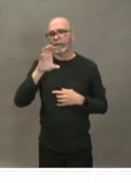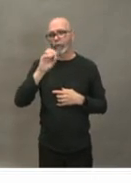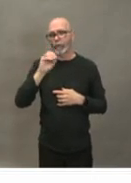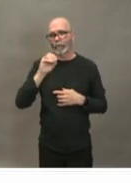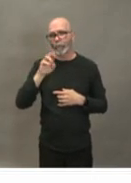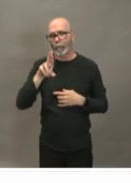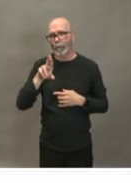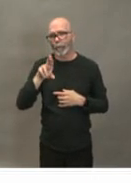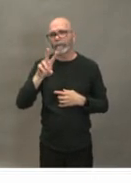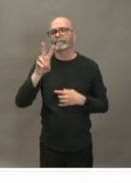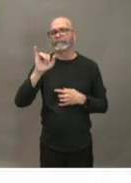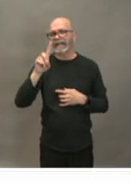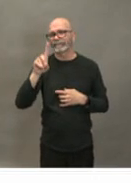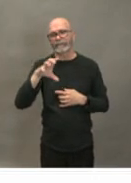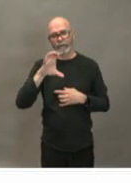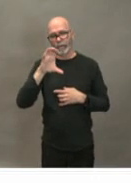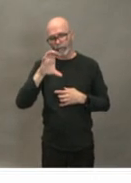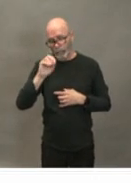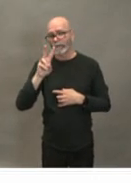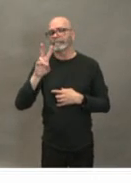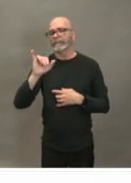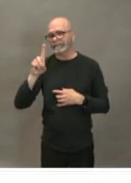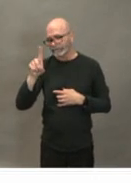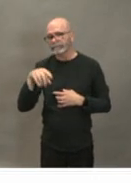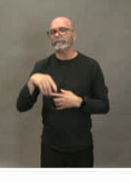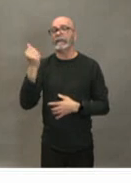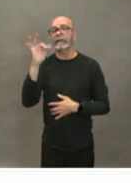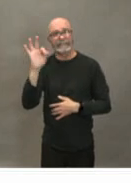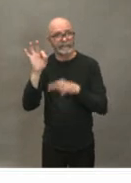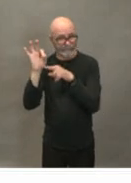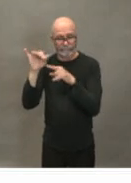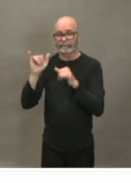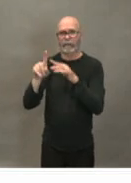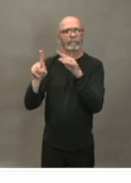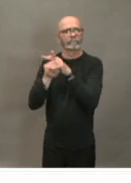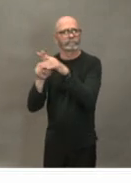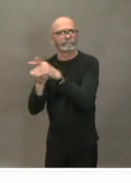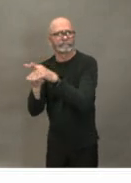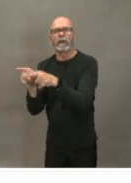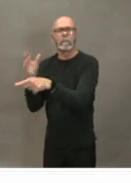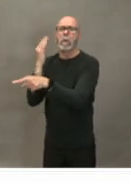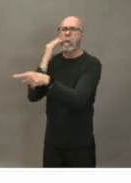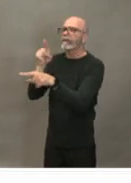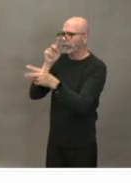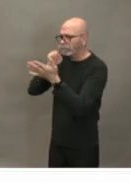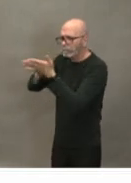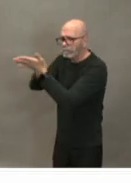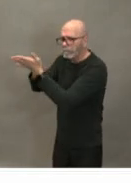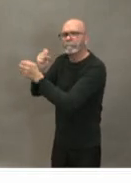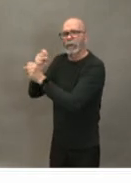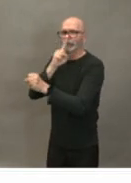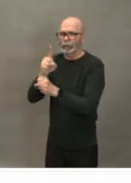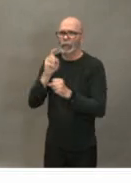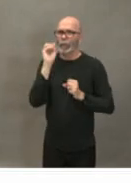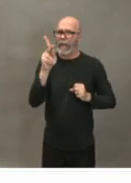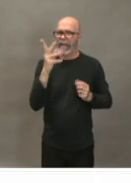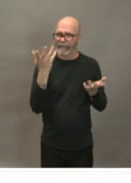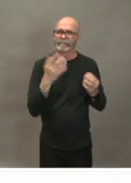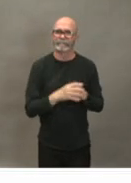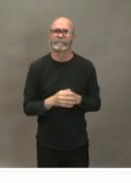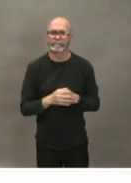following all those infection control measures and then moving forward working with them to what can we do to minimize the the introduction